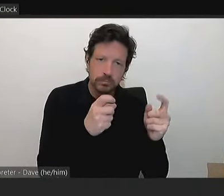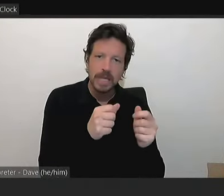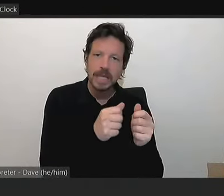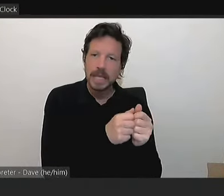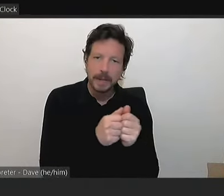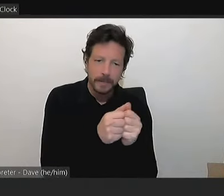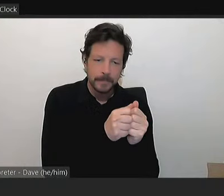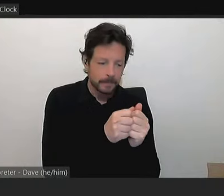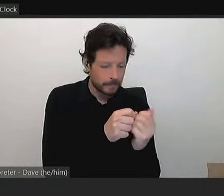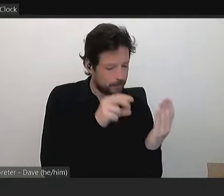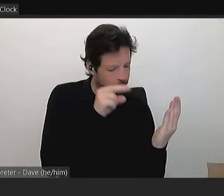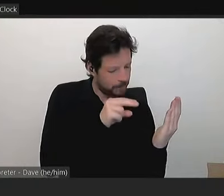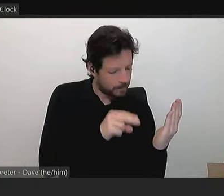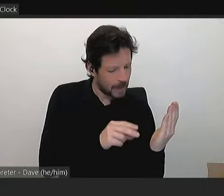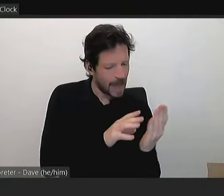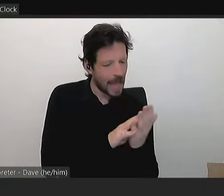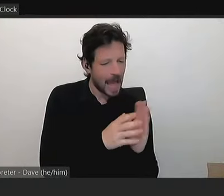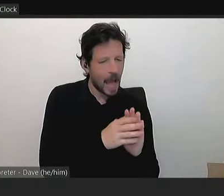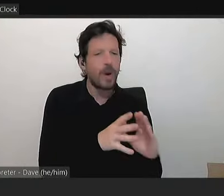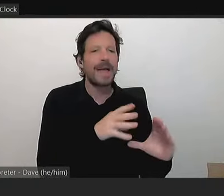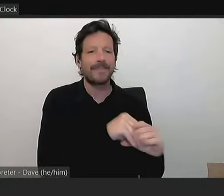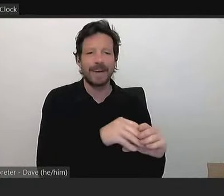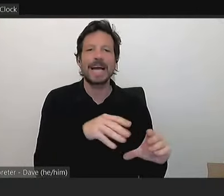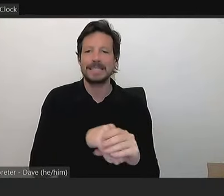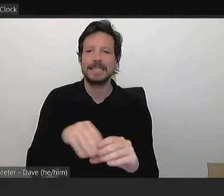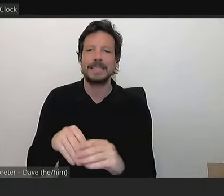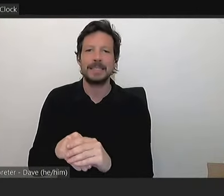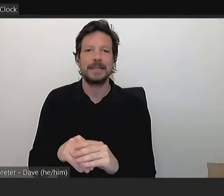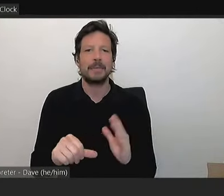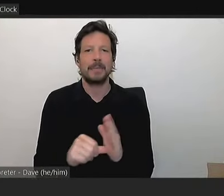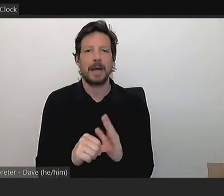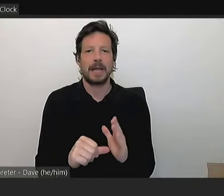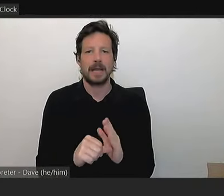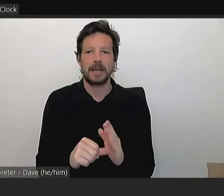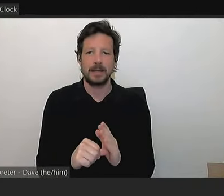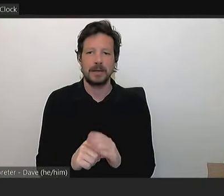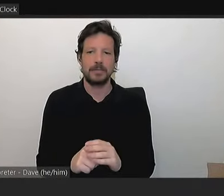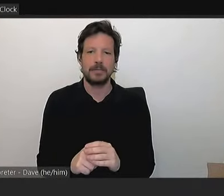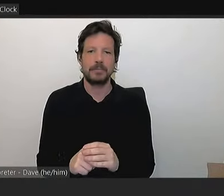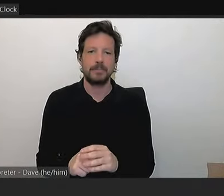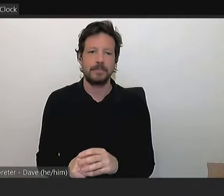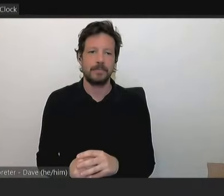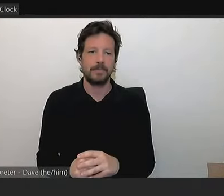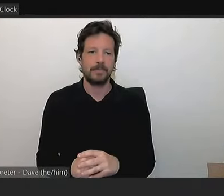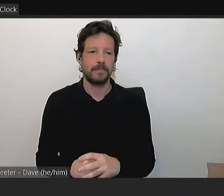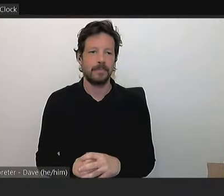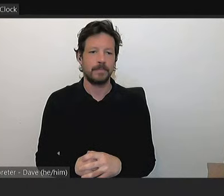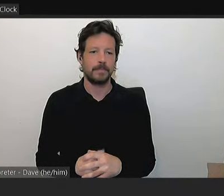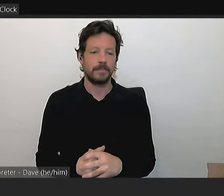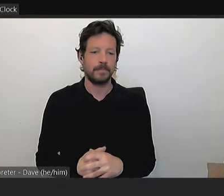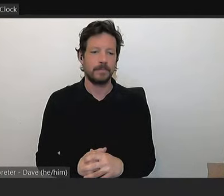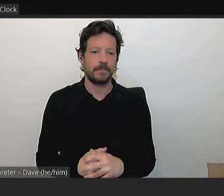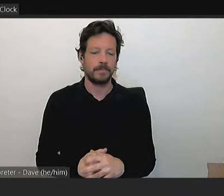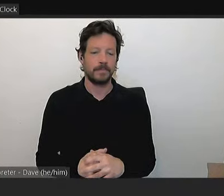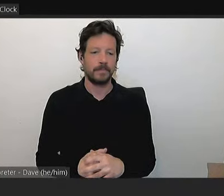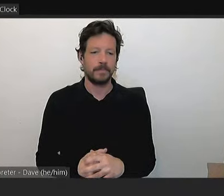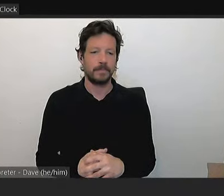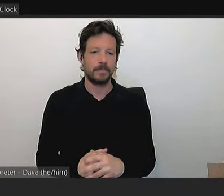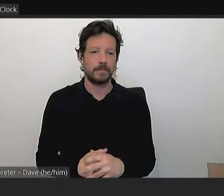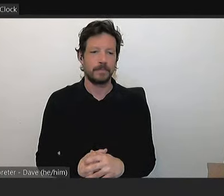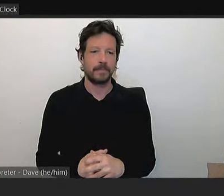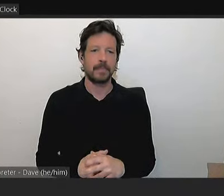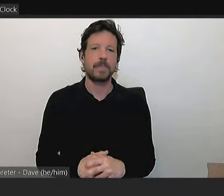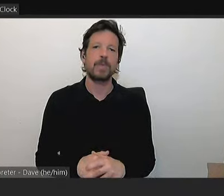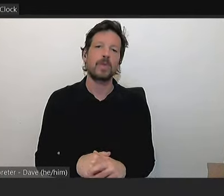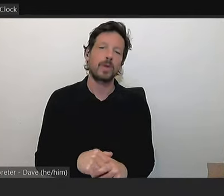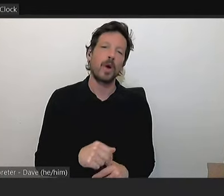we should invest the money that we collect through various sources. And often we spend,